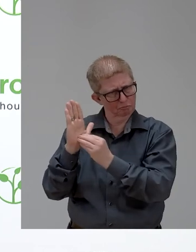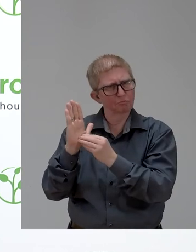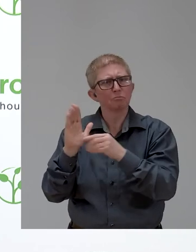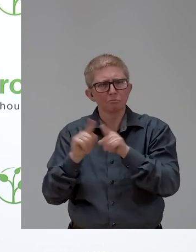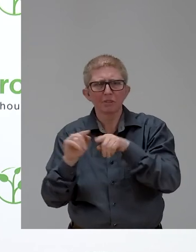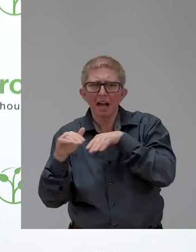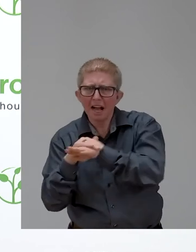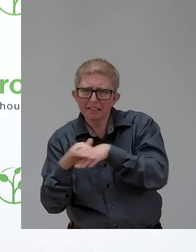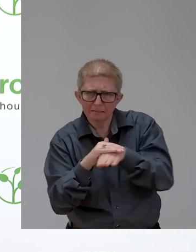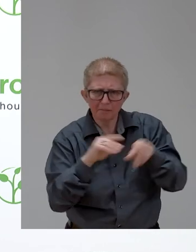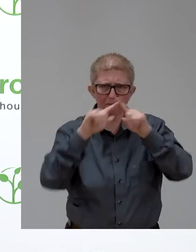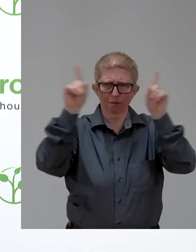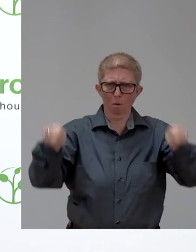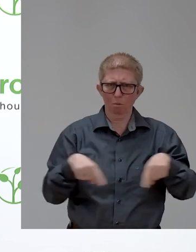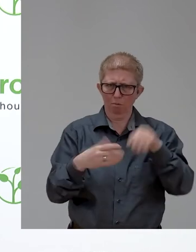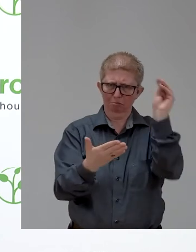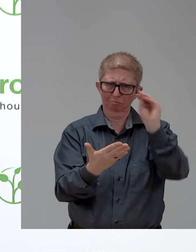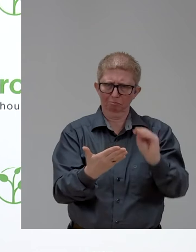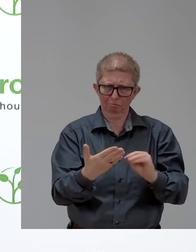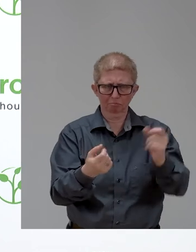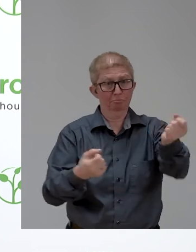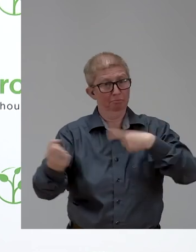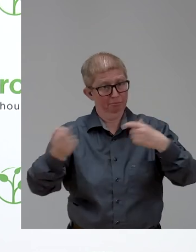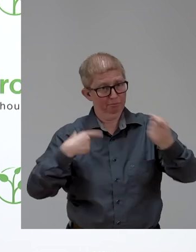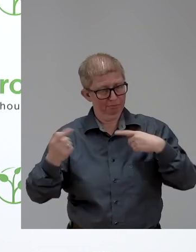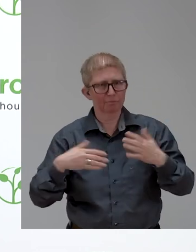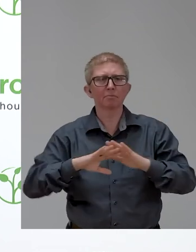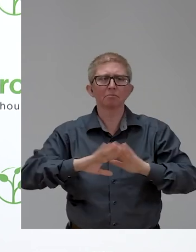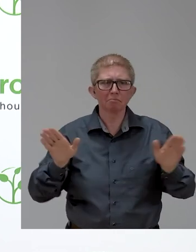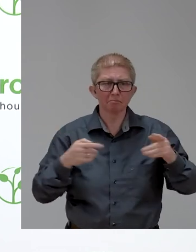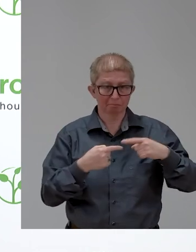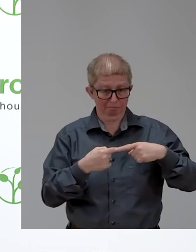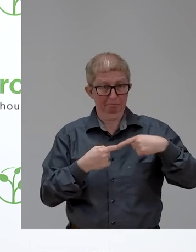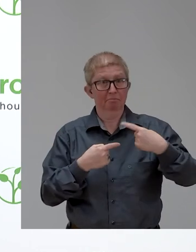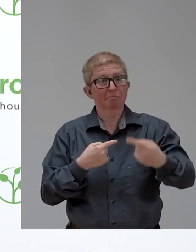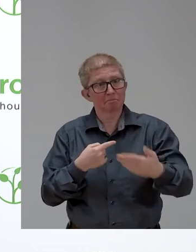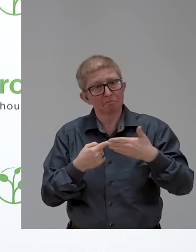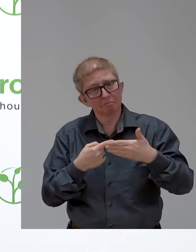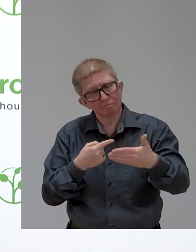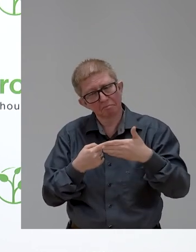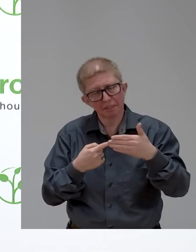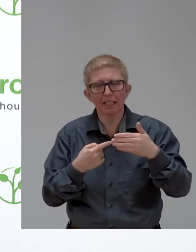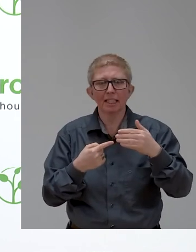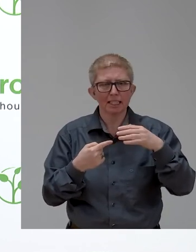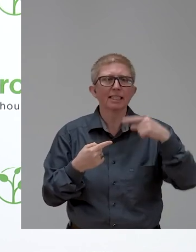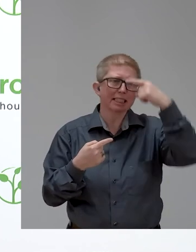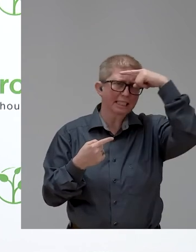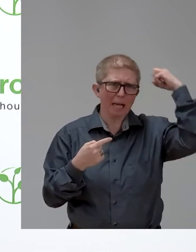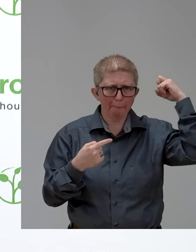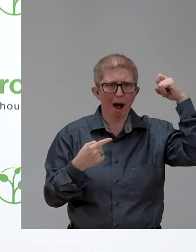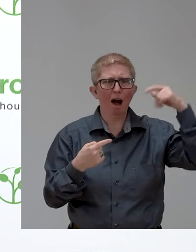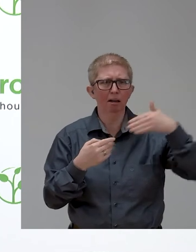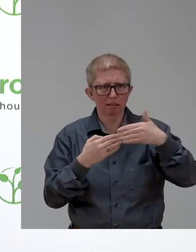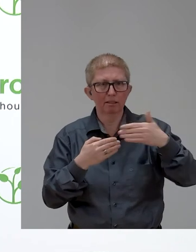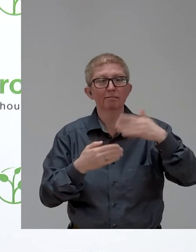available. Usually we close the nomination at the beginning of the summer and during the course of the summer we start